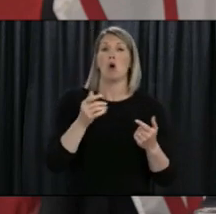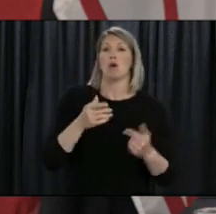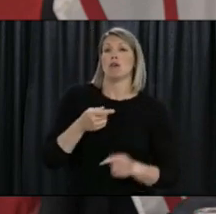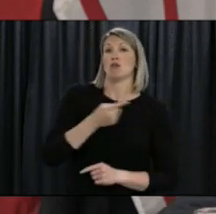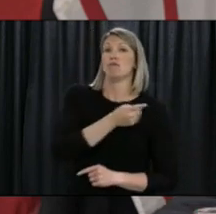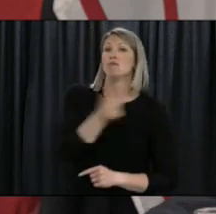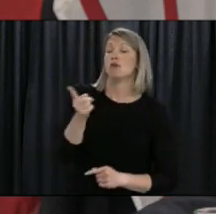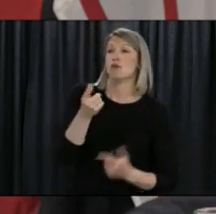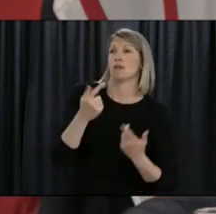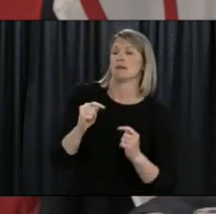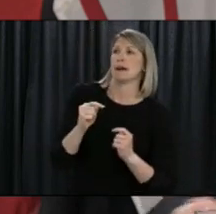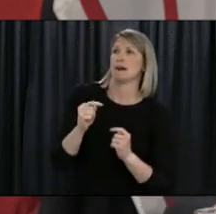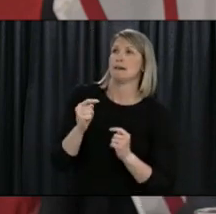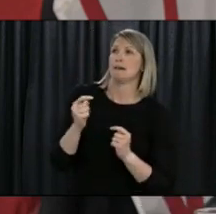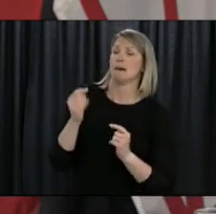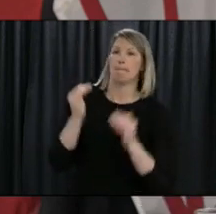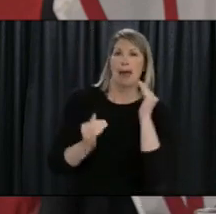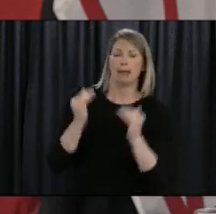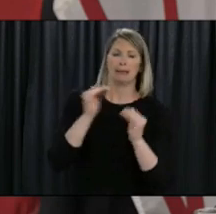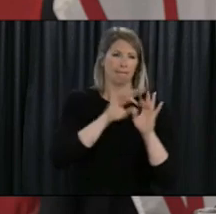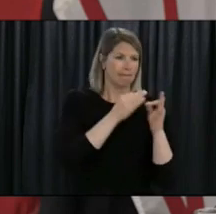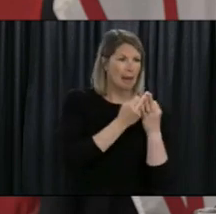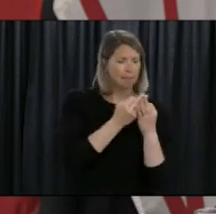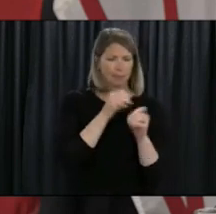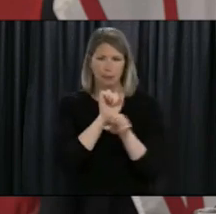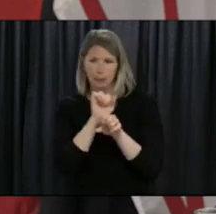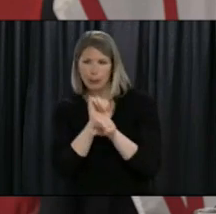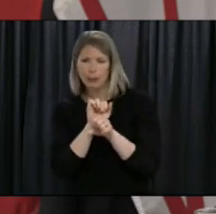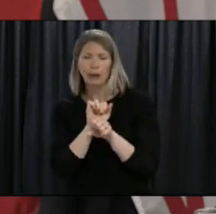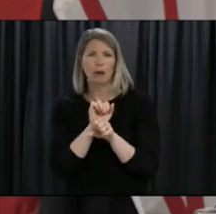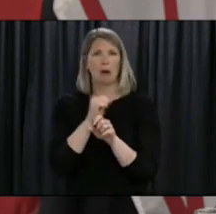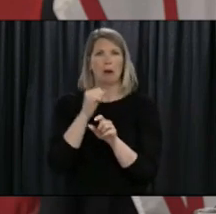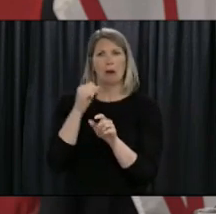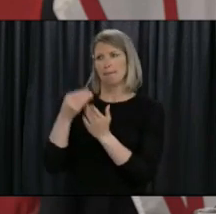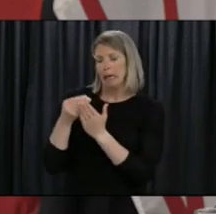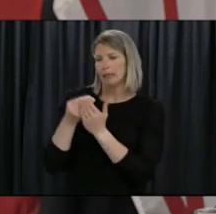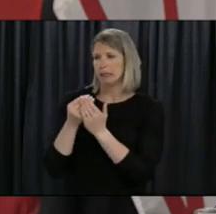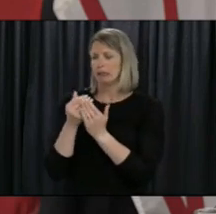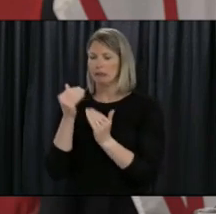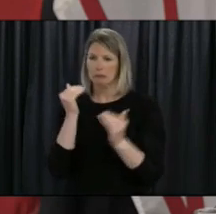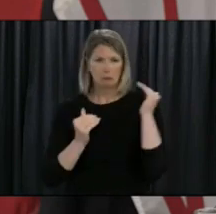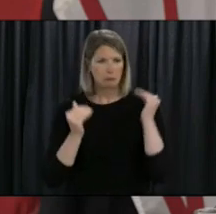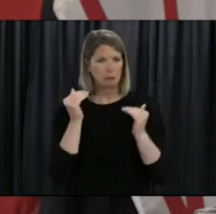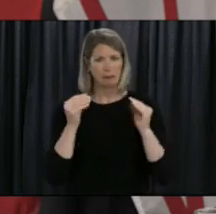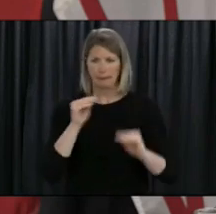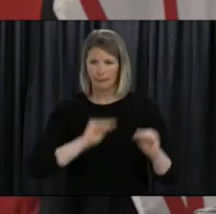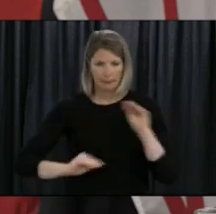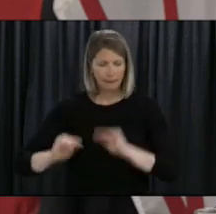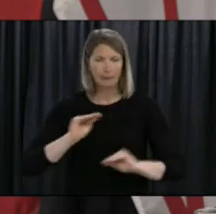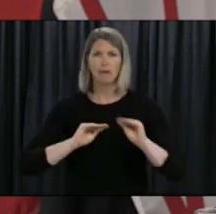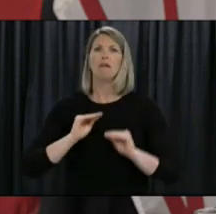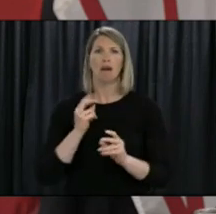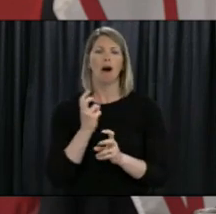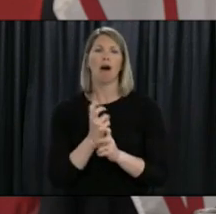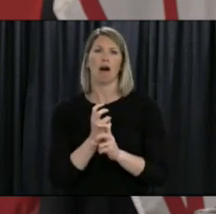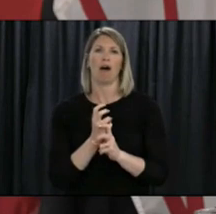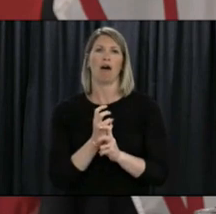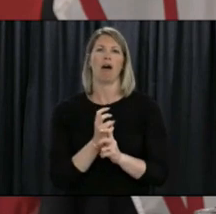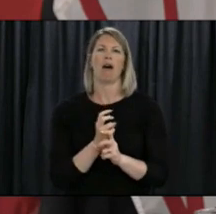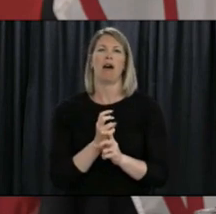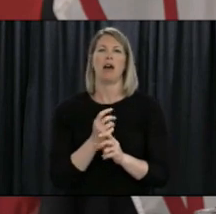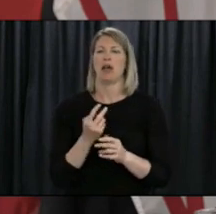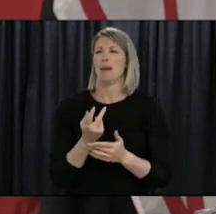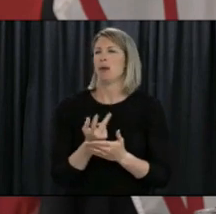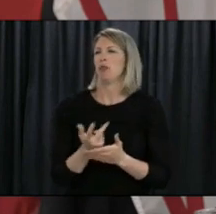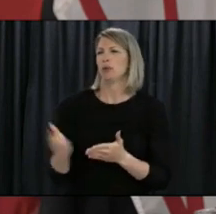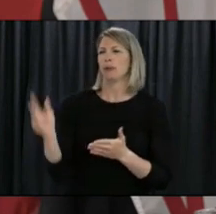that you are facing during this period. When we entered into level four three weeks ago, it